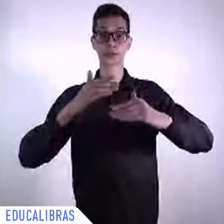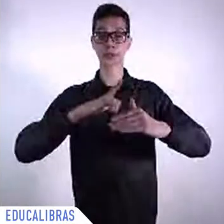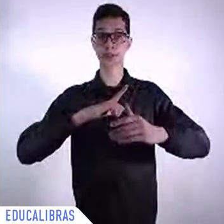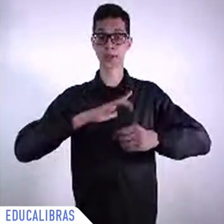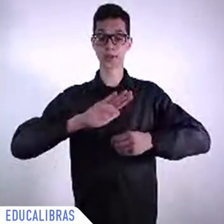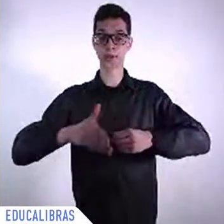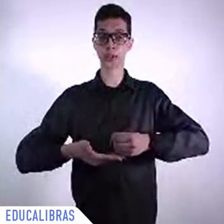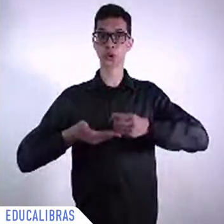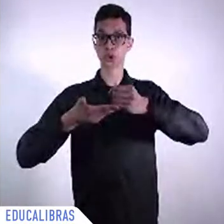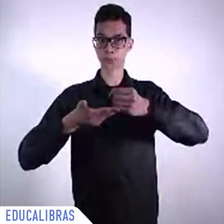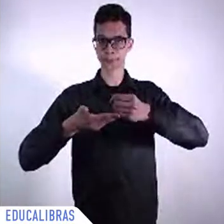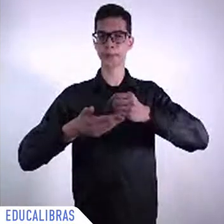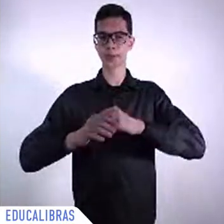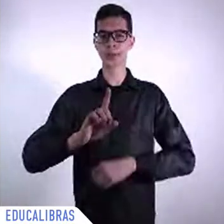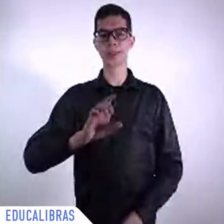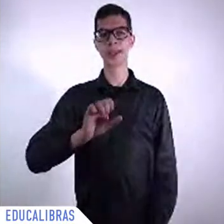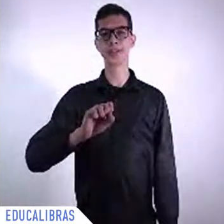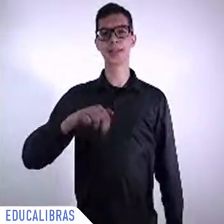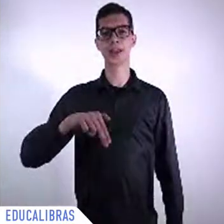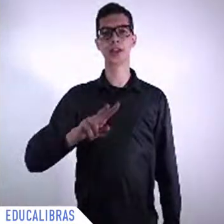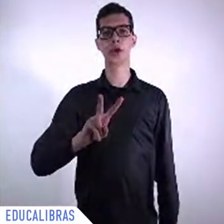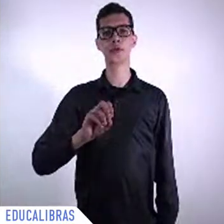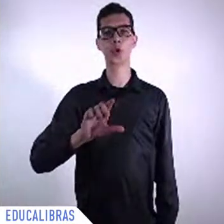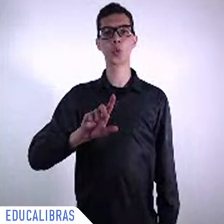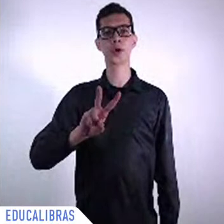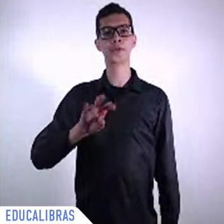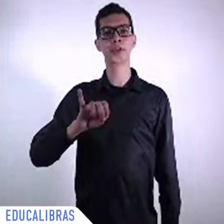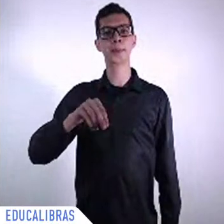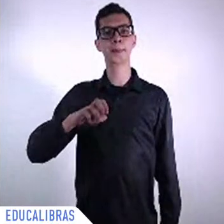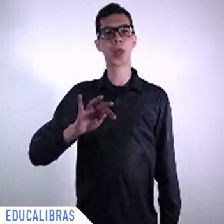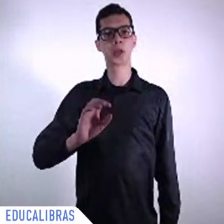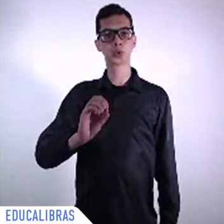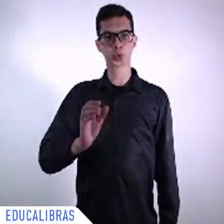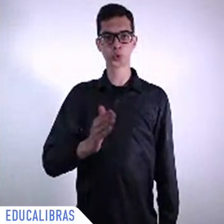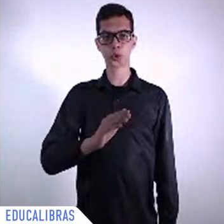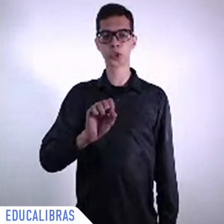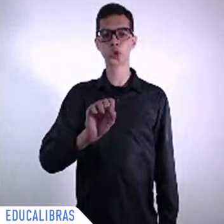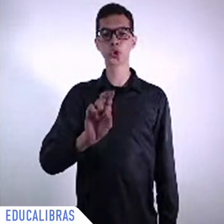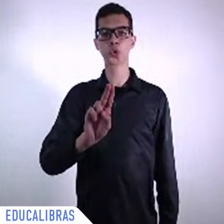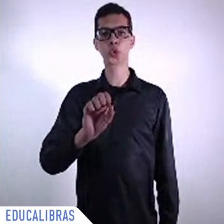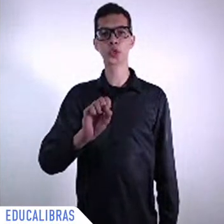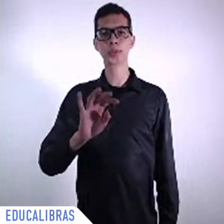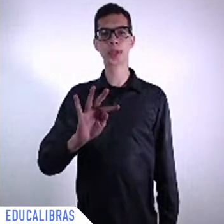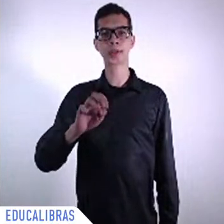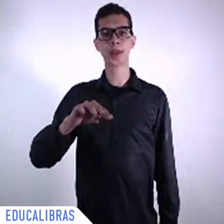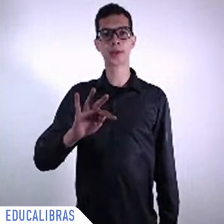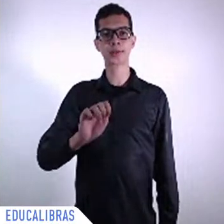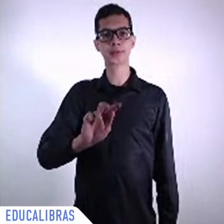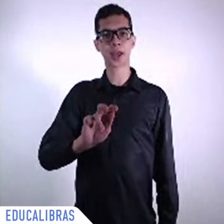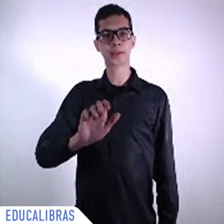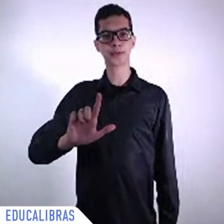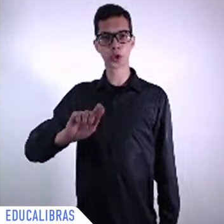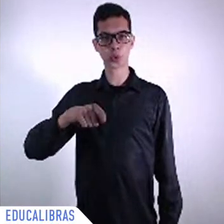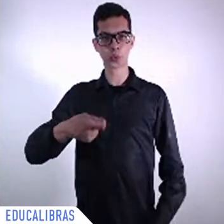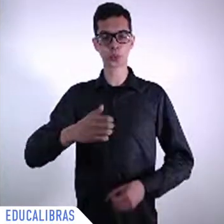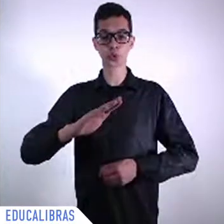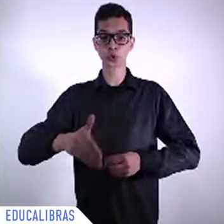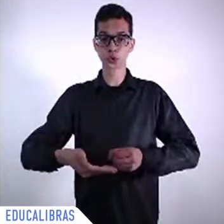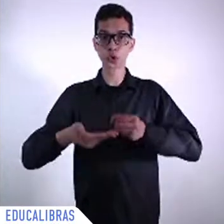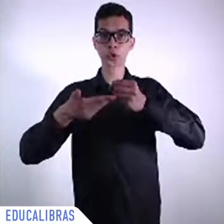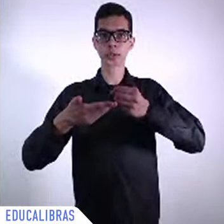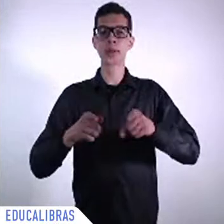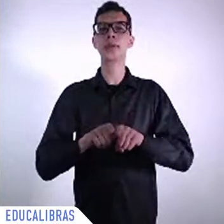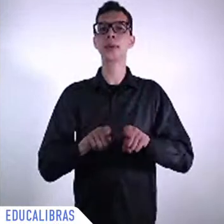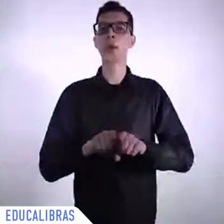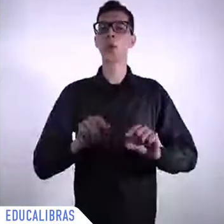that Brazil staged, the United Nations Conference on Environment and Development in 92, which was the major,